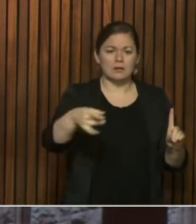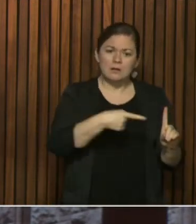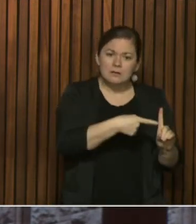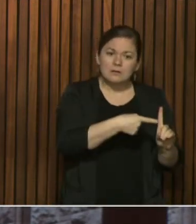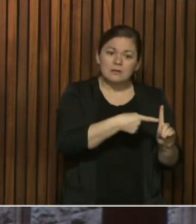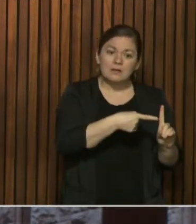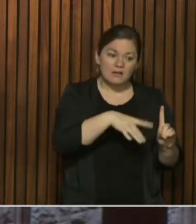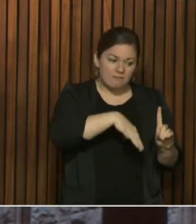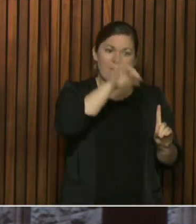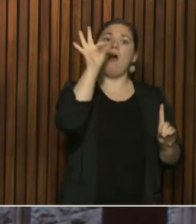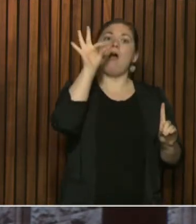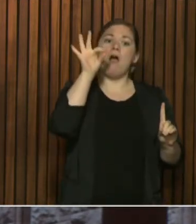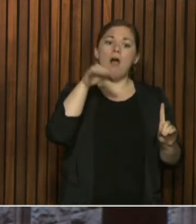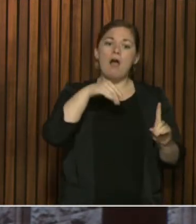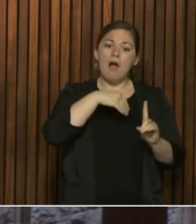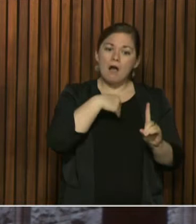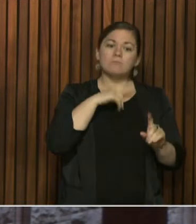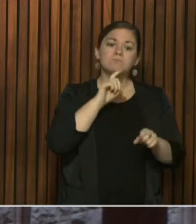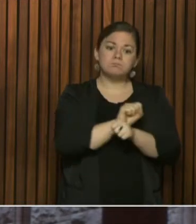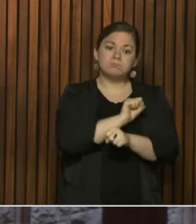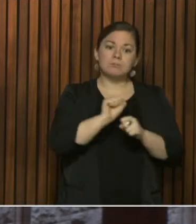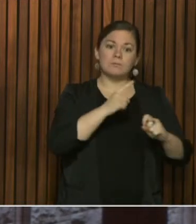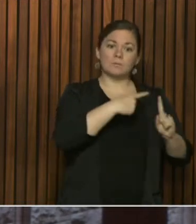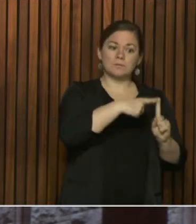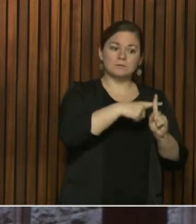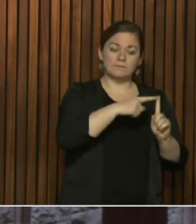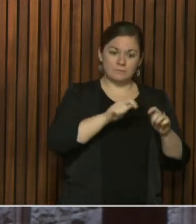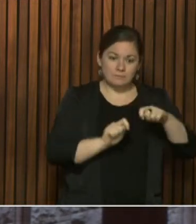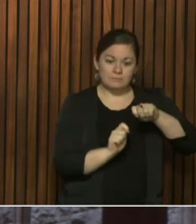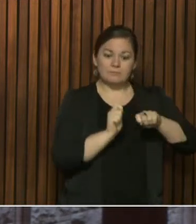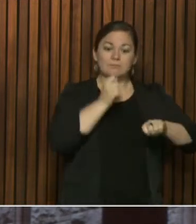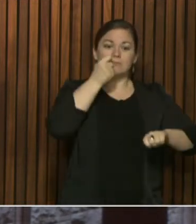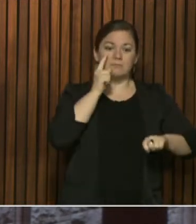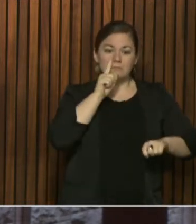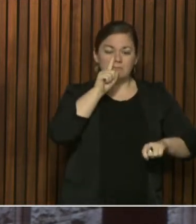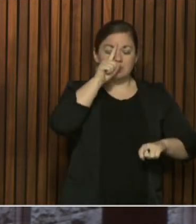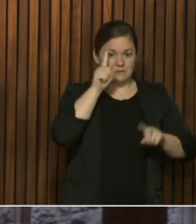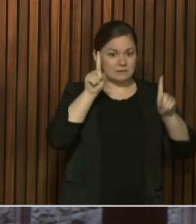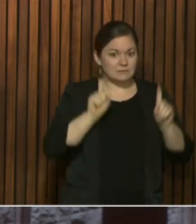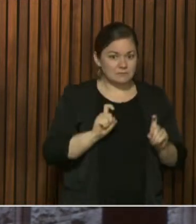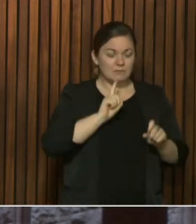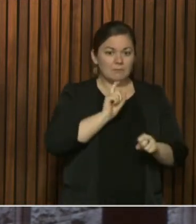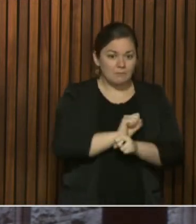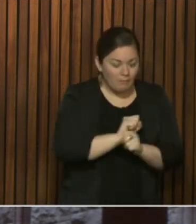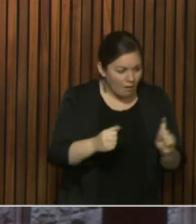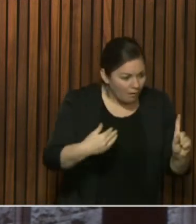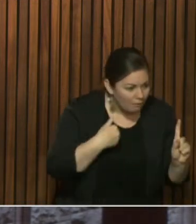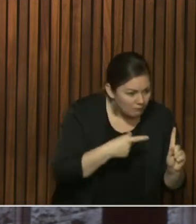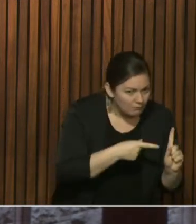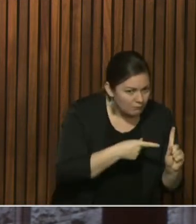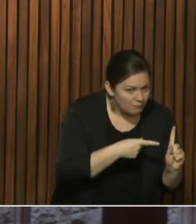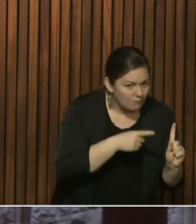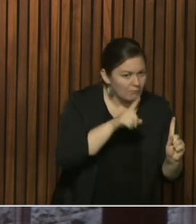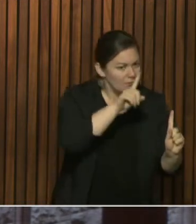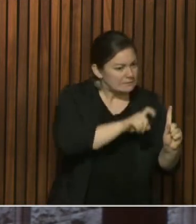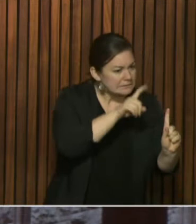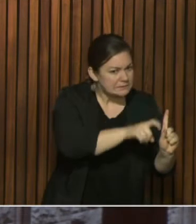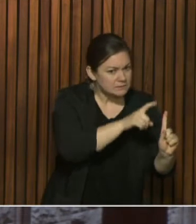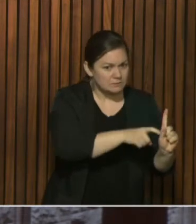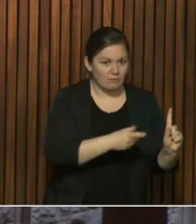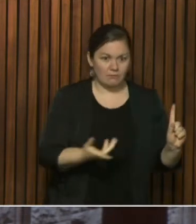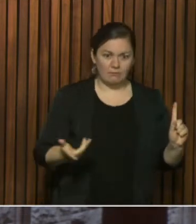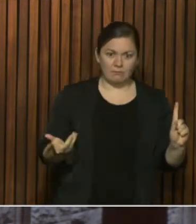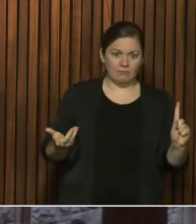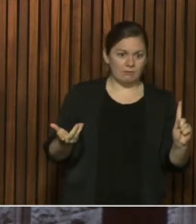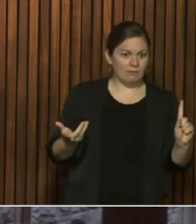PCR and their nasal pharynx during that time. When they asked those people more details, 75% of those that are asymptomatic actually